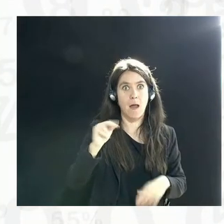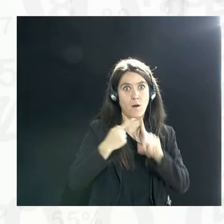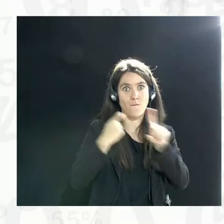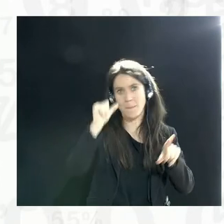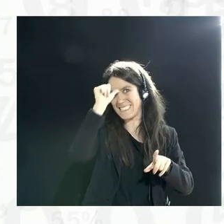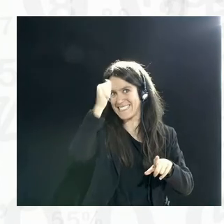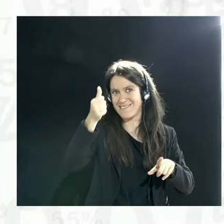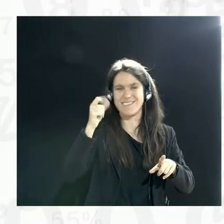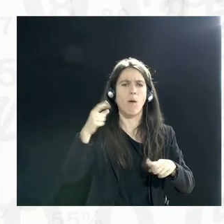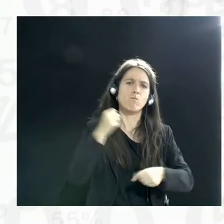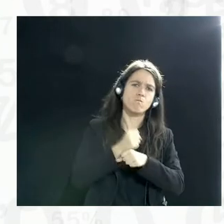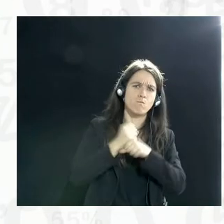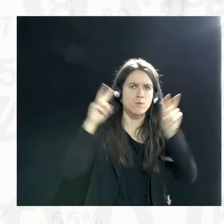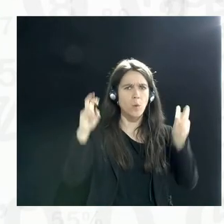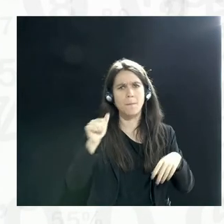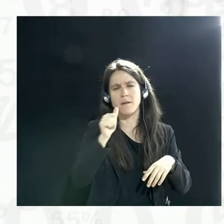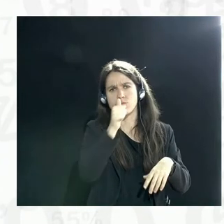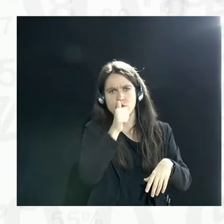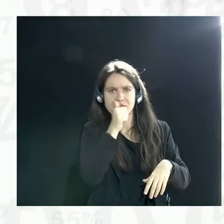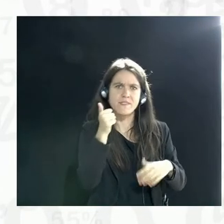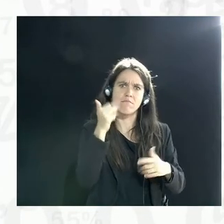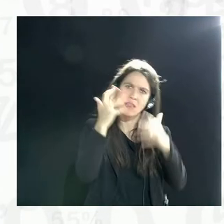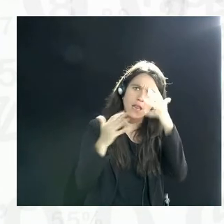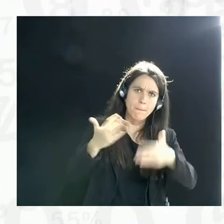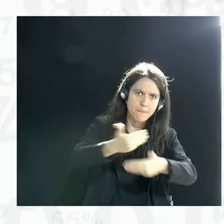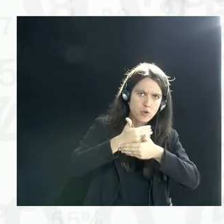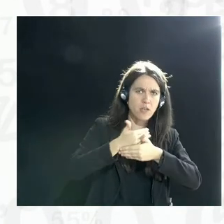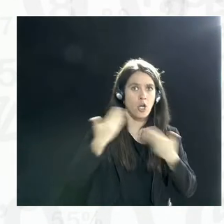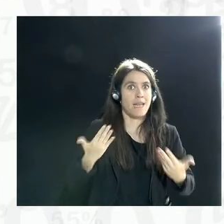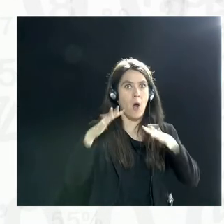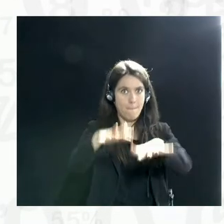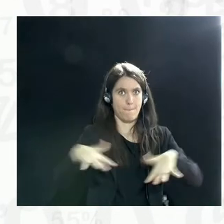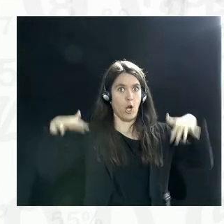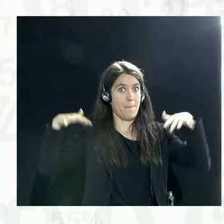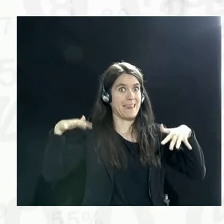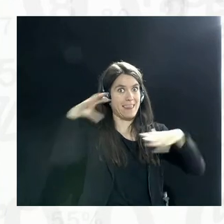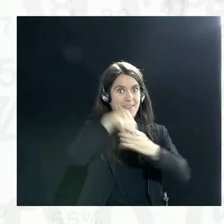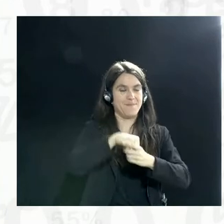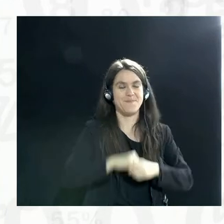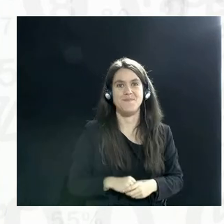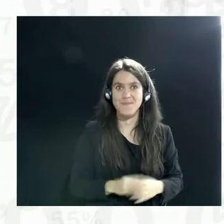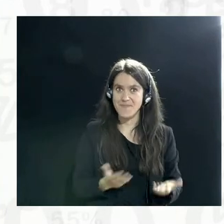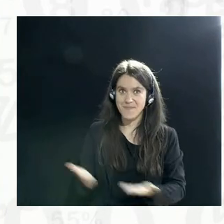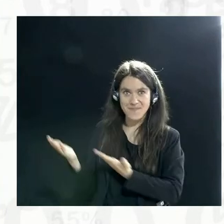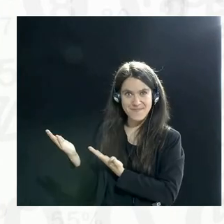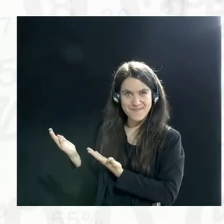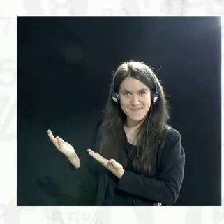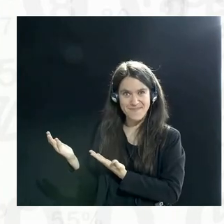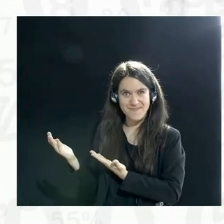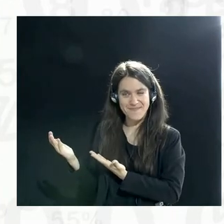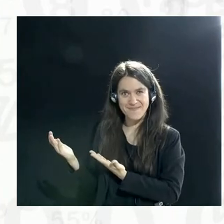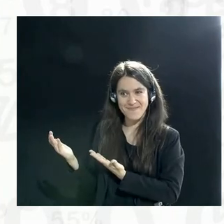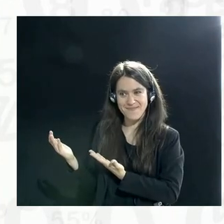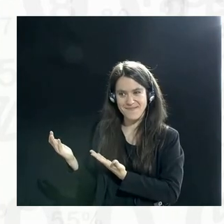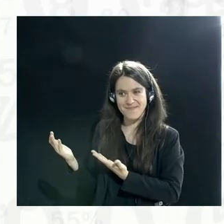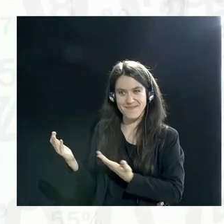extensively on privacy and data protection issues, also currently in parliament, as I understand. So, you have your work cut out for you, because we all